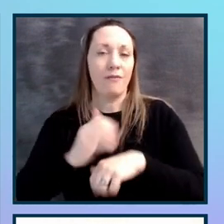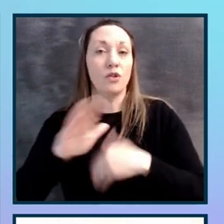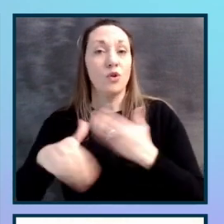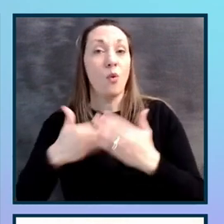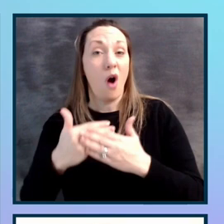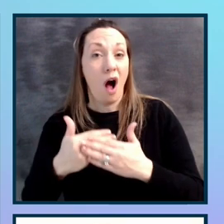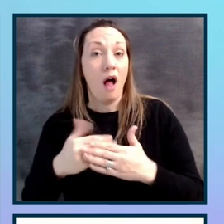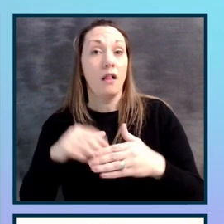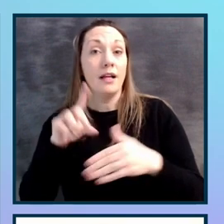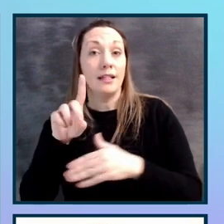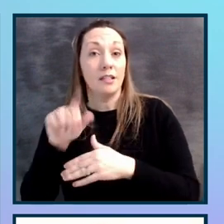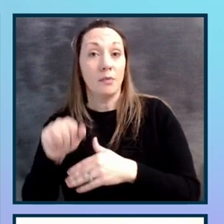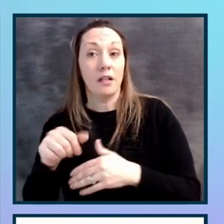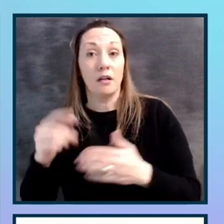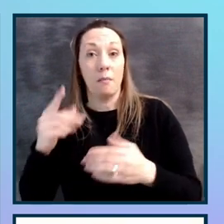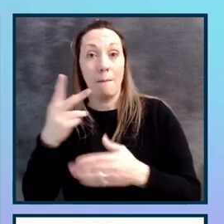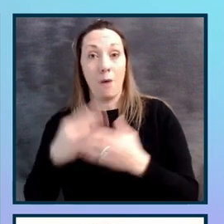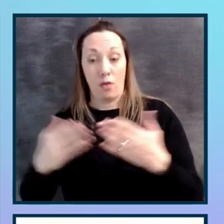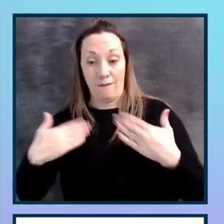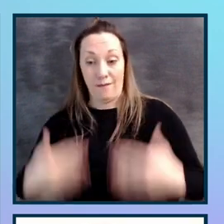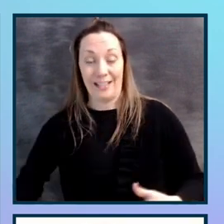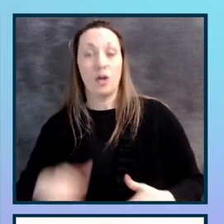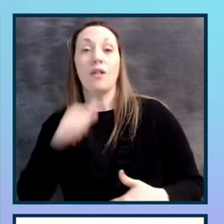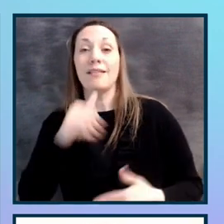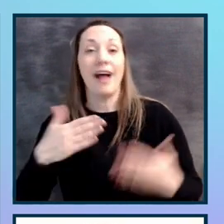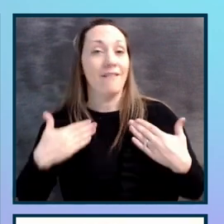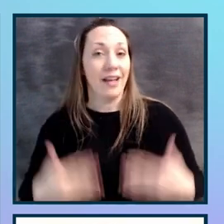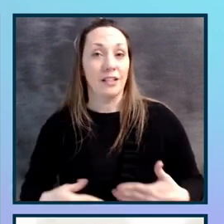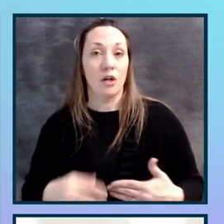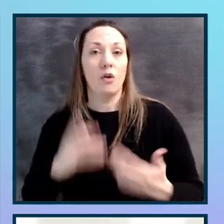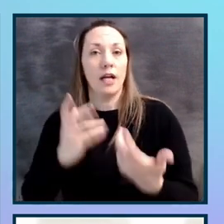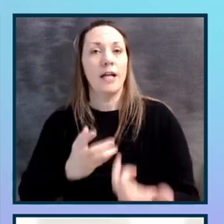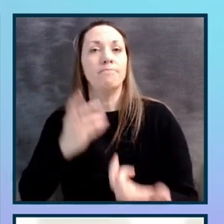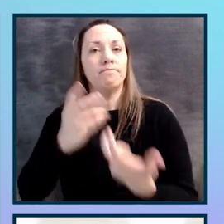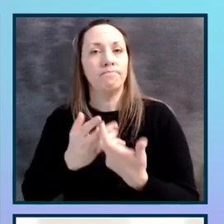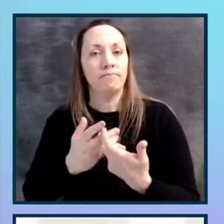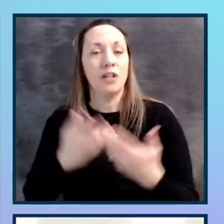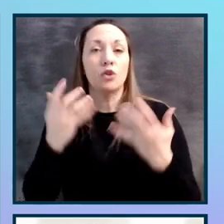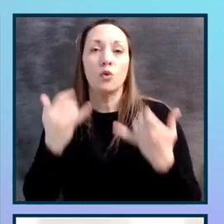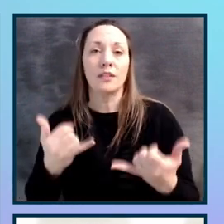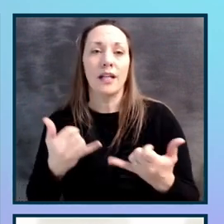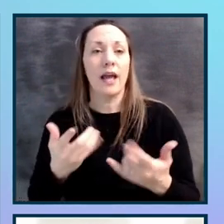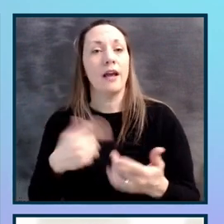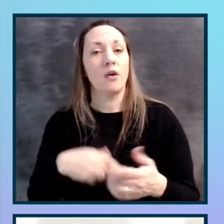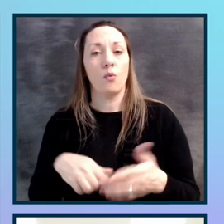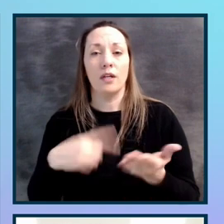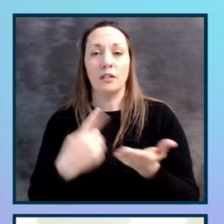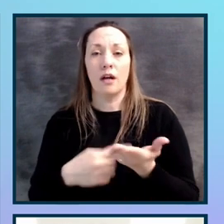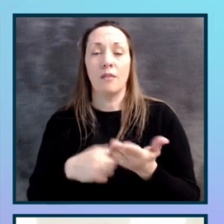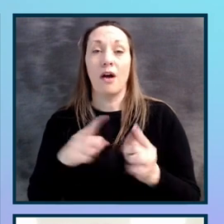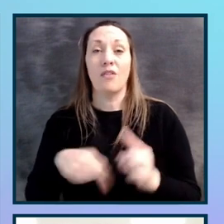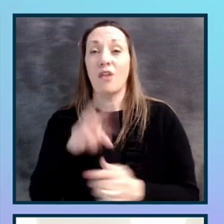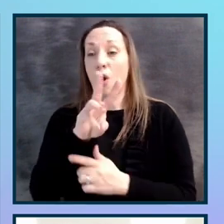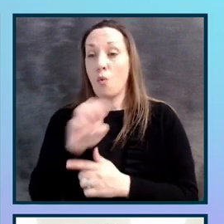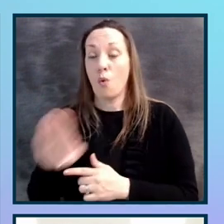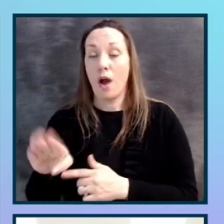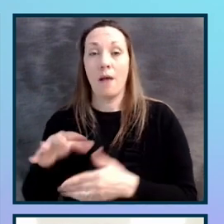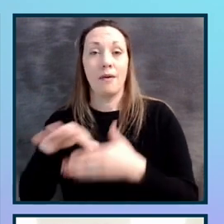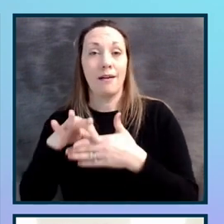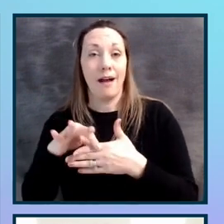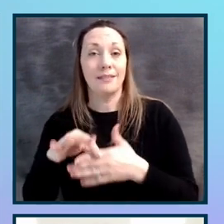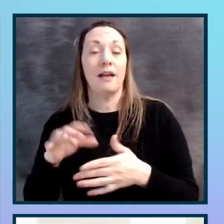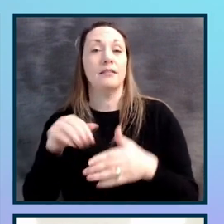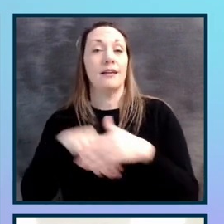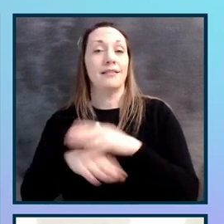and non-visible, are reasonably accommodated for. So to do that, we adopted the web content accessibility guidelines